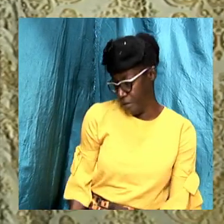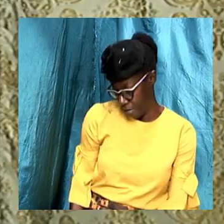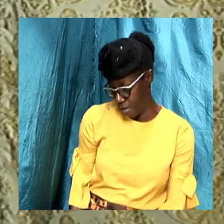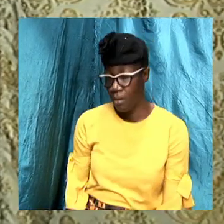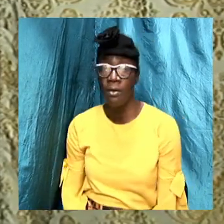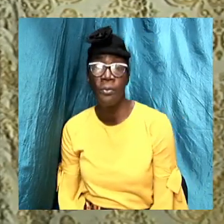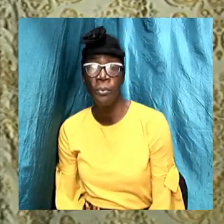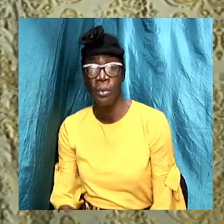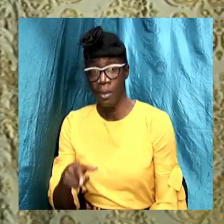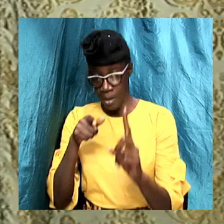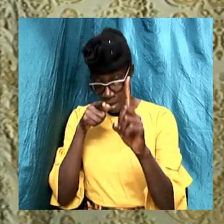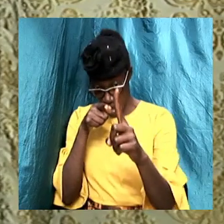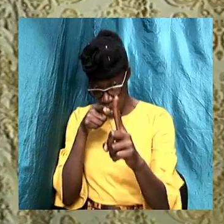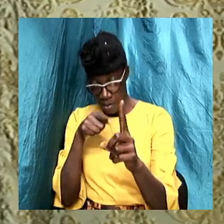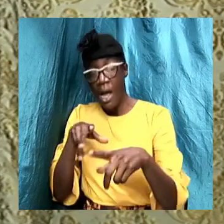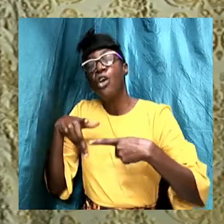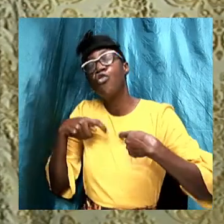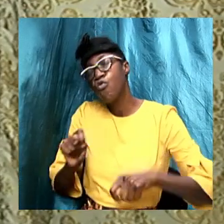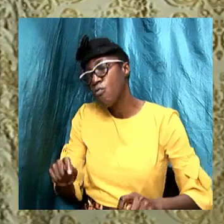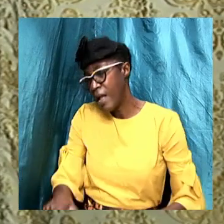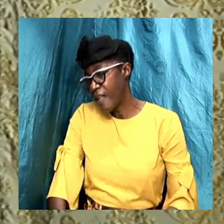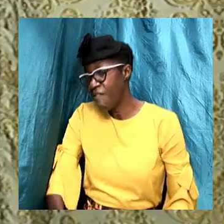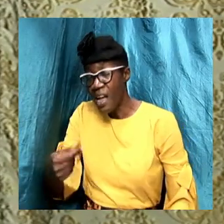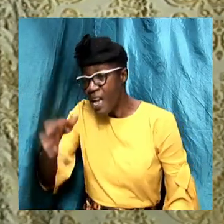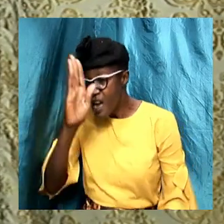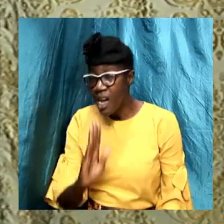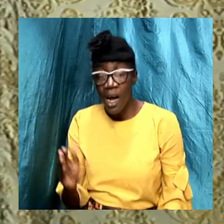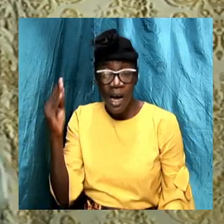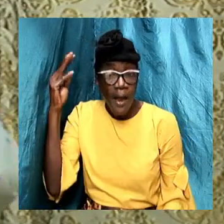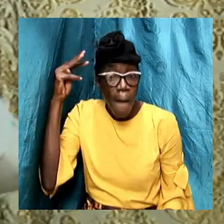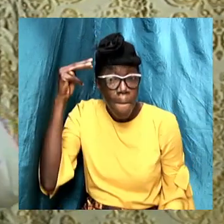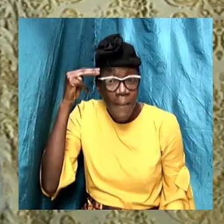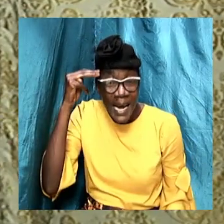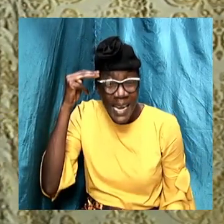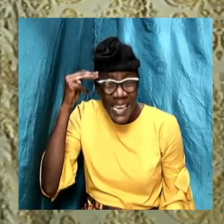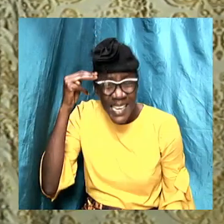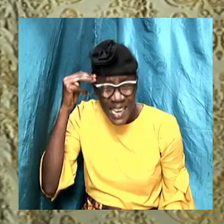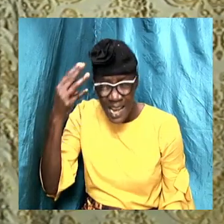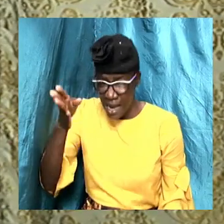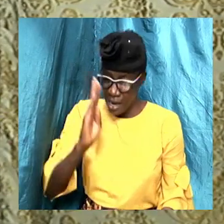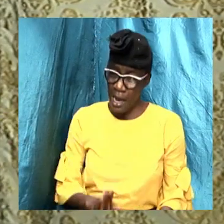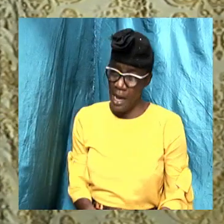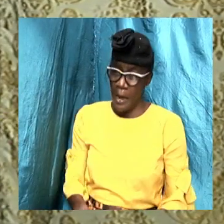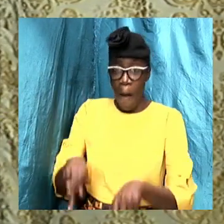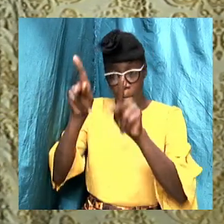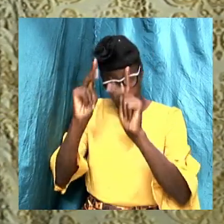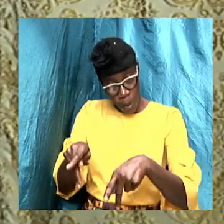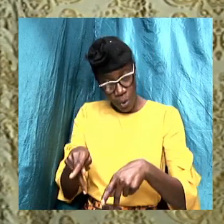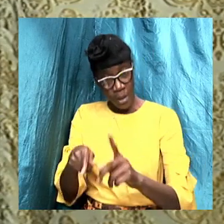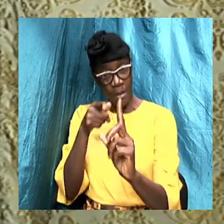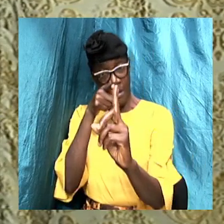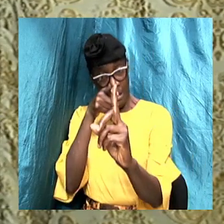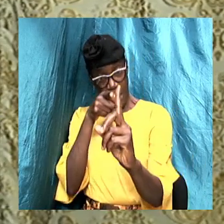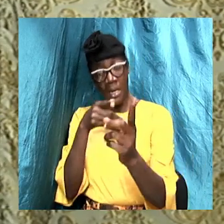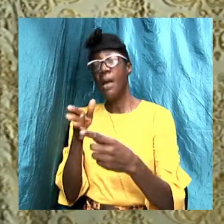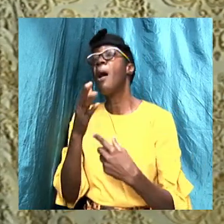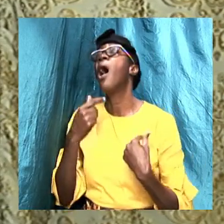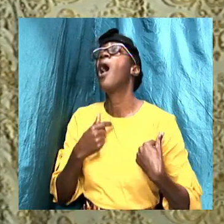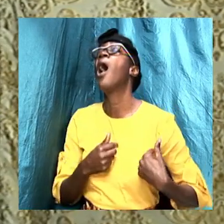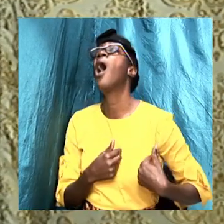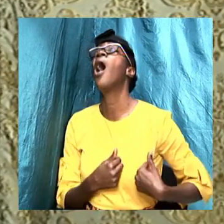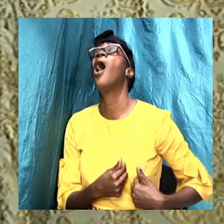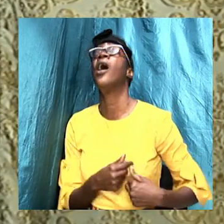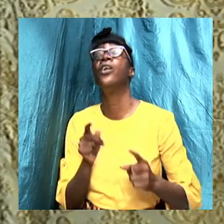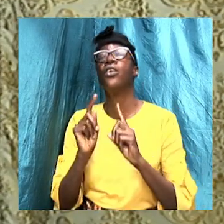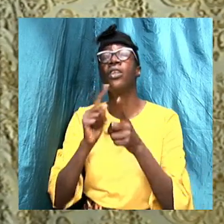to find the mind of God. And when the Lord impressed upon my heart that I should talk about doctrine, I